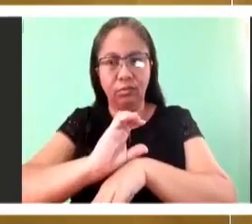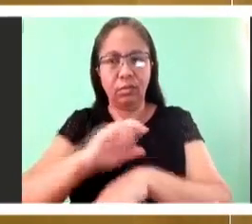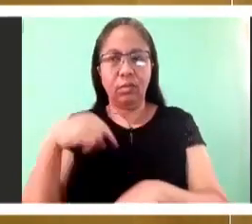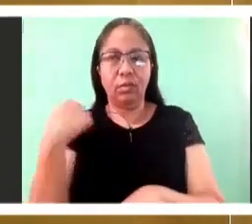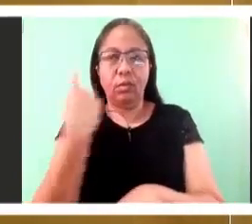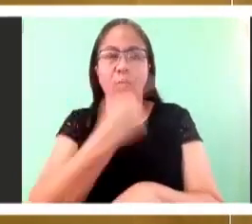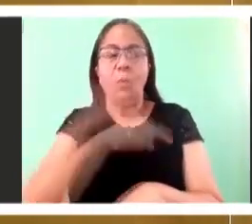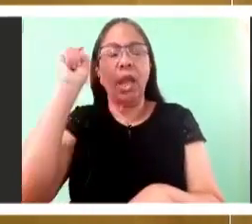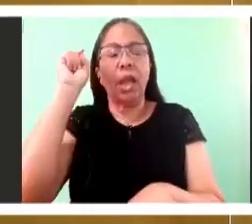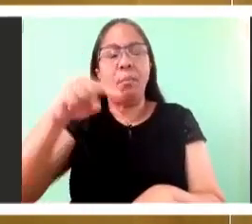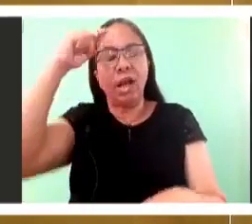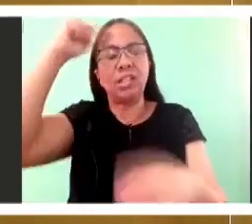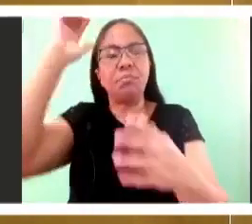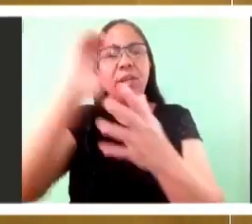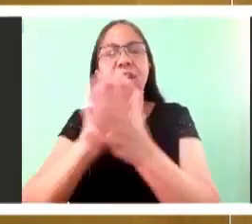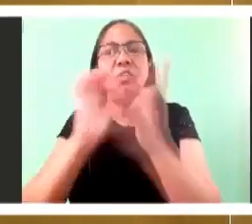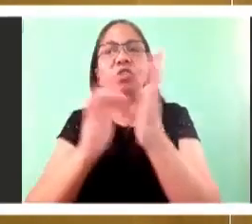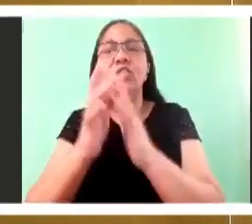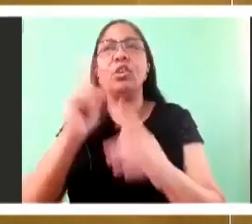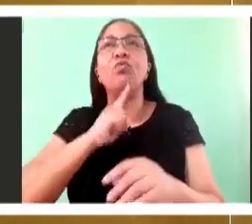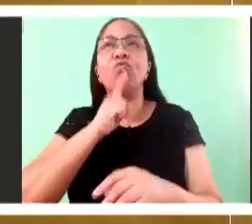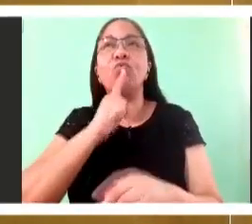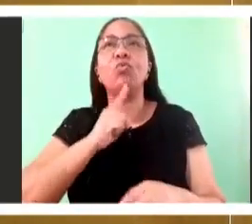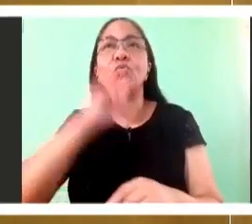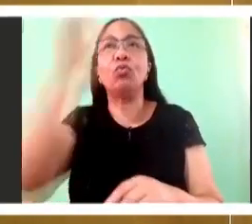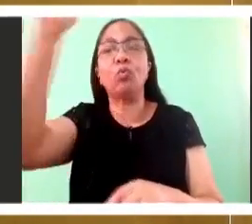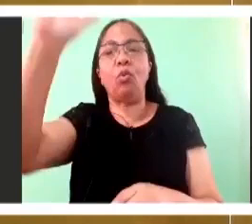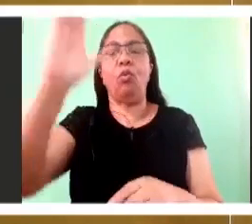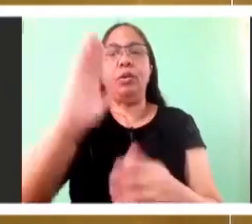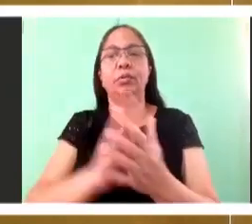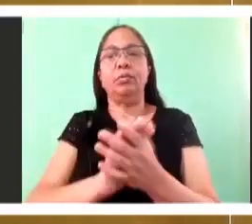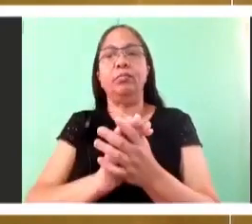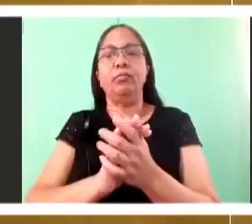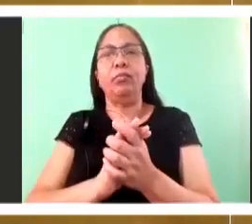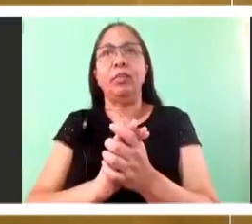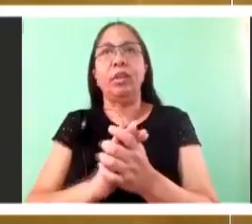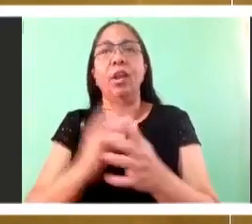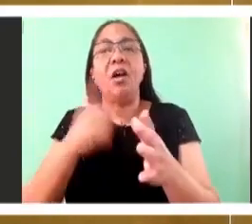try and understand now what it is we're facing and that's what Peter is doing here.